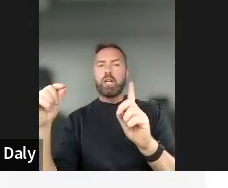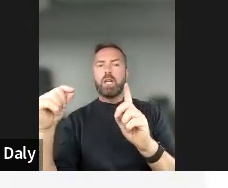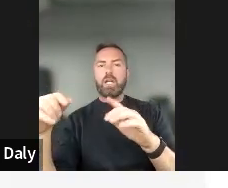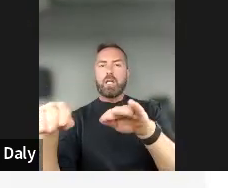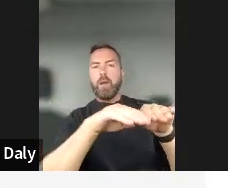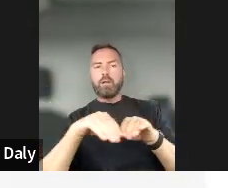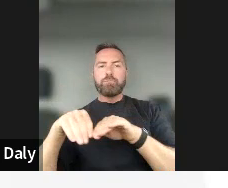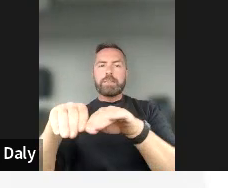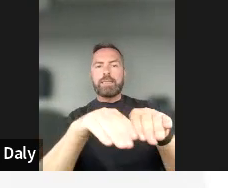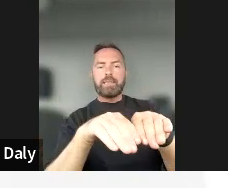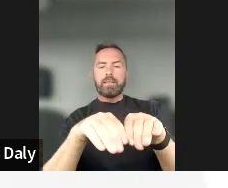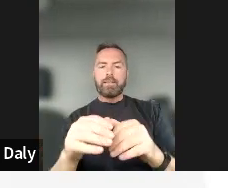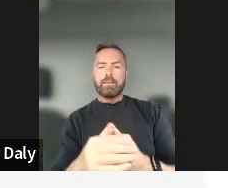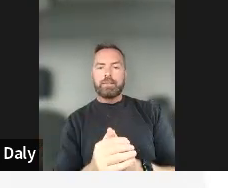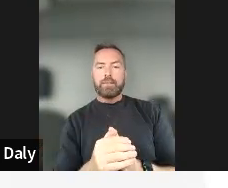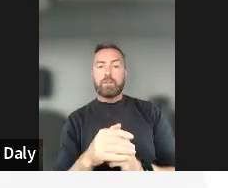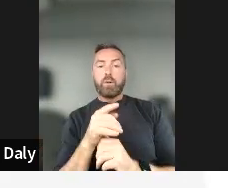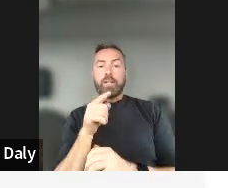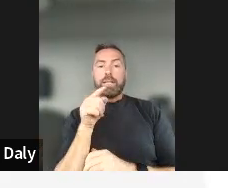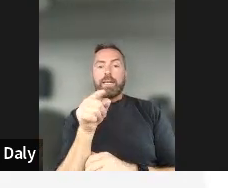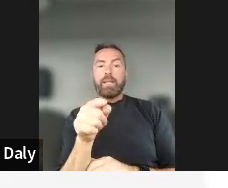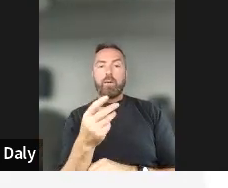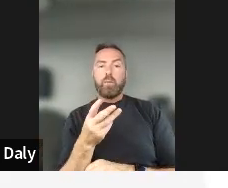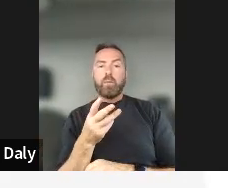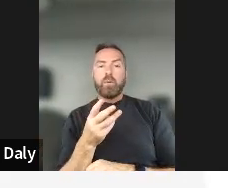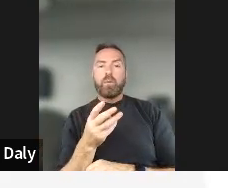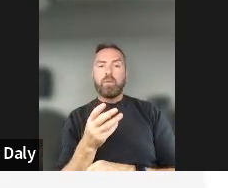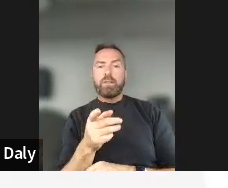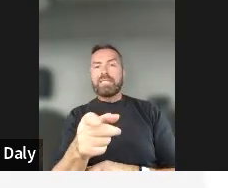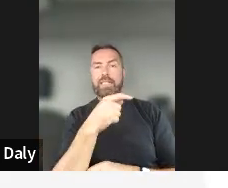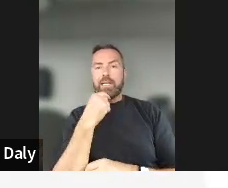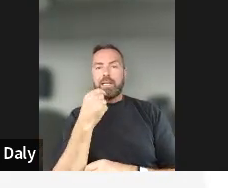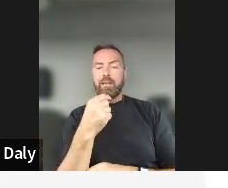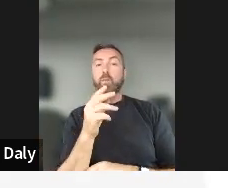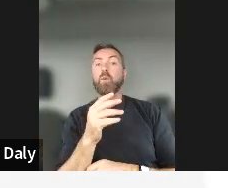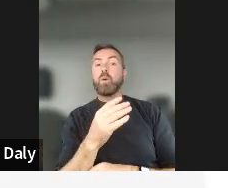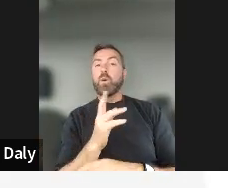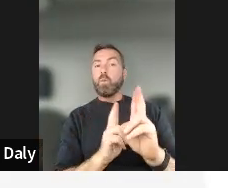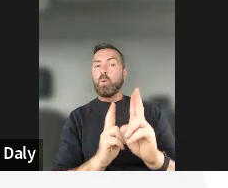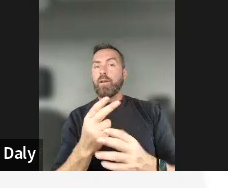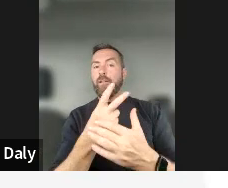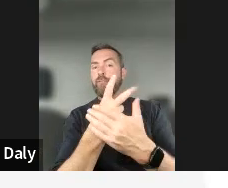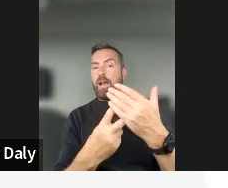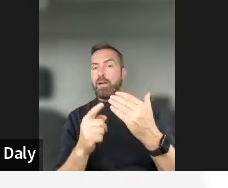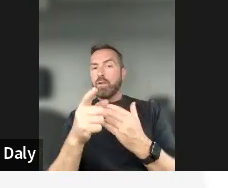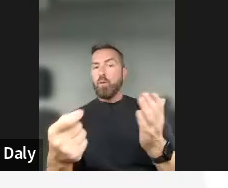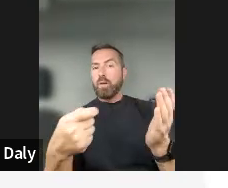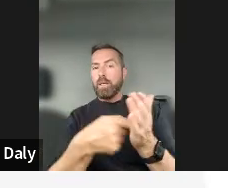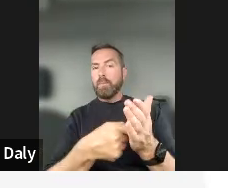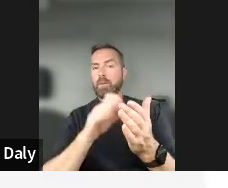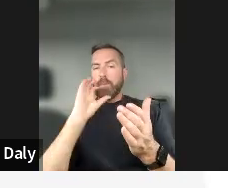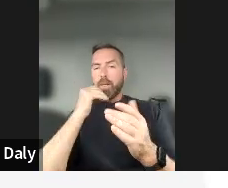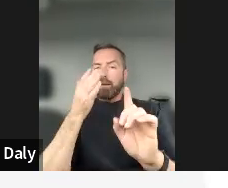So here it's we would really value your input. As we said, the whole goal of this